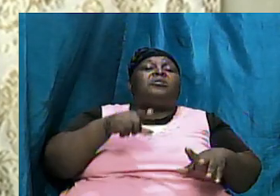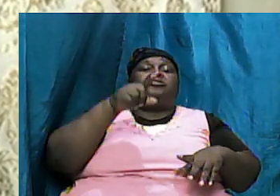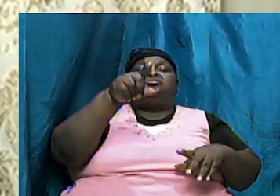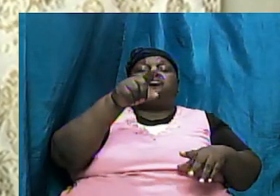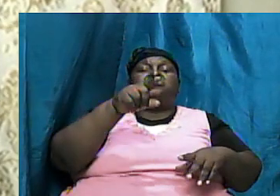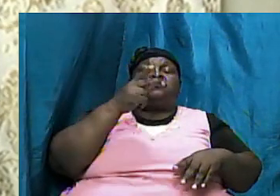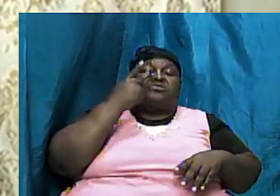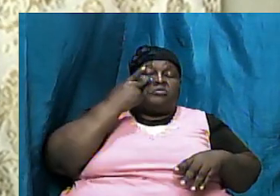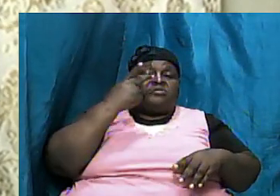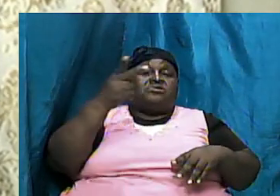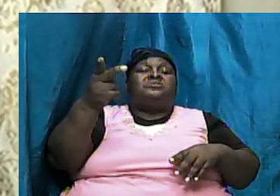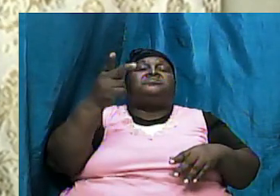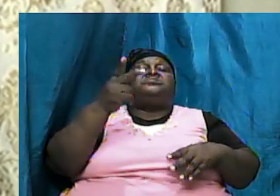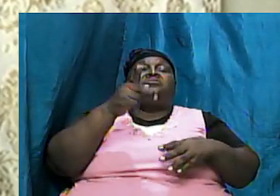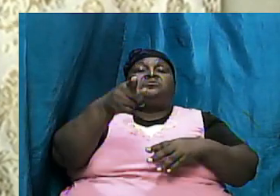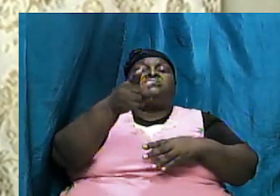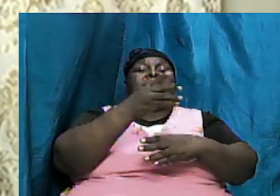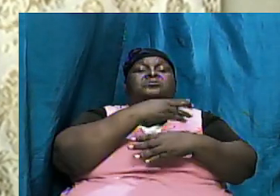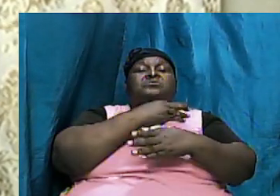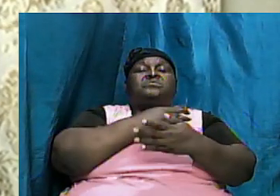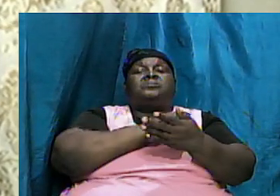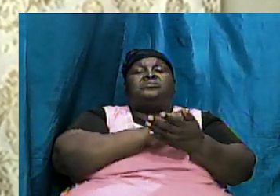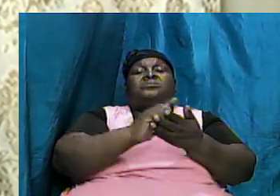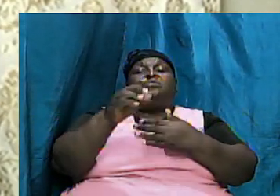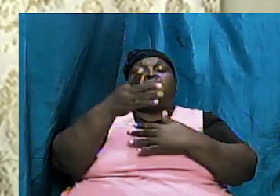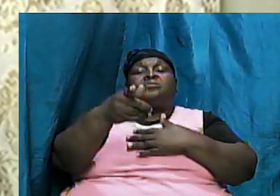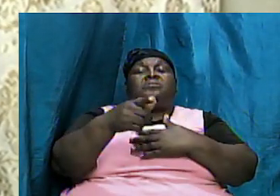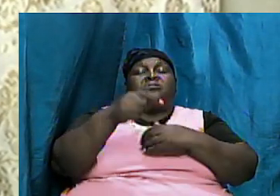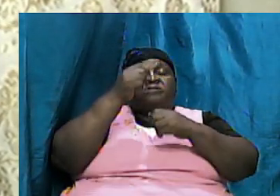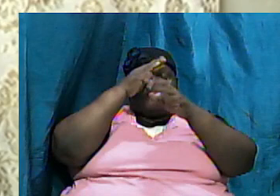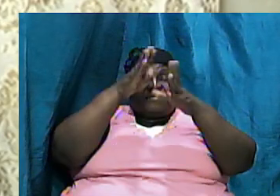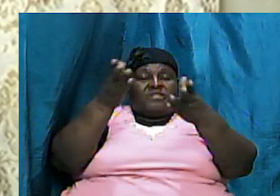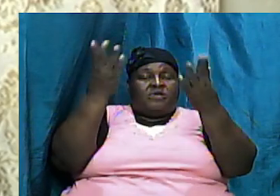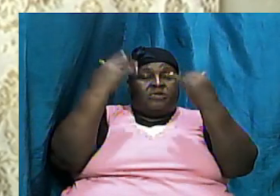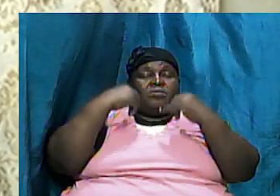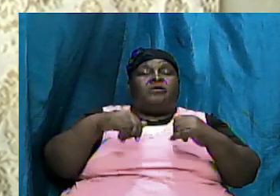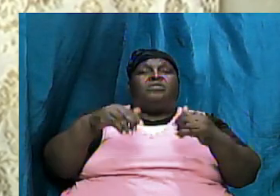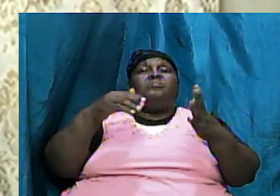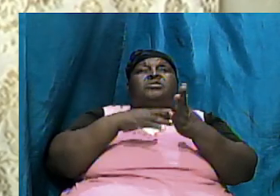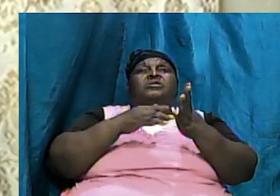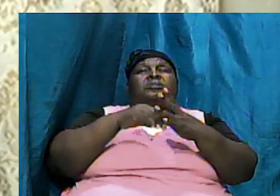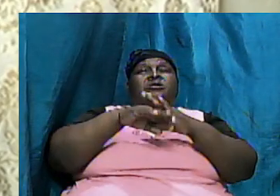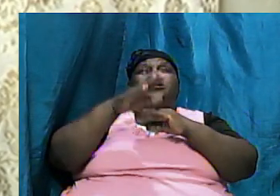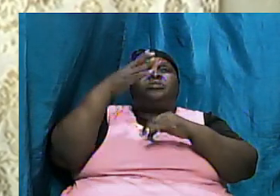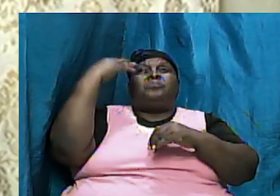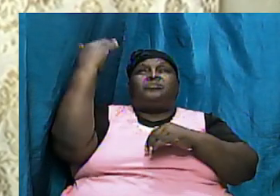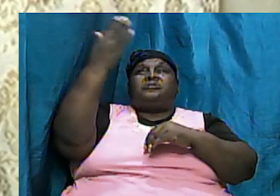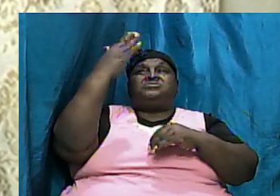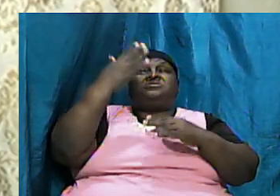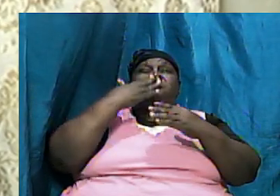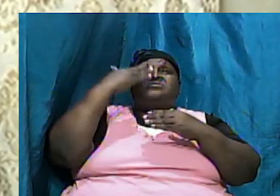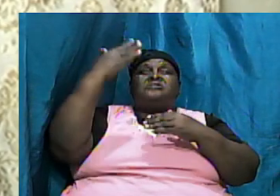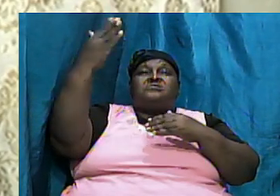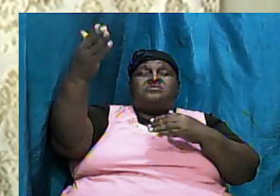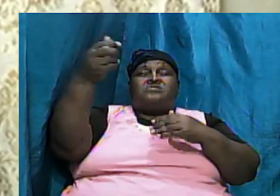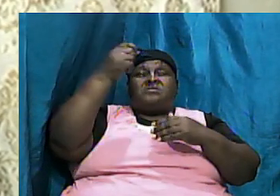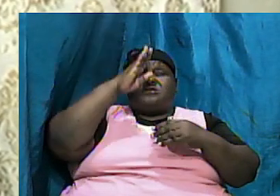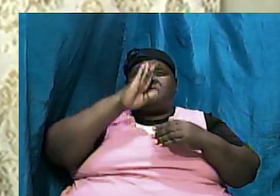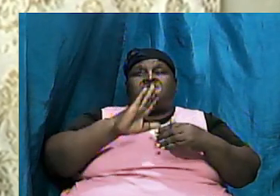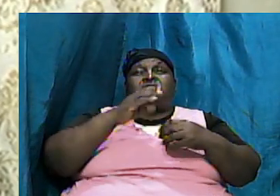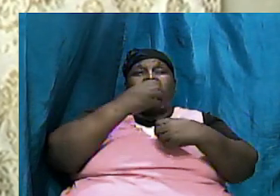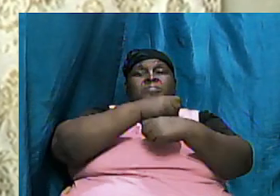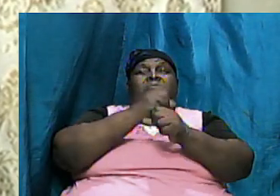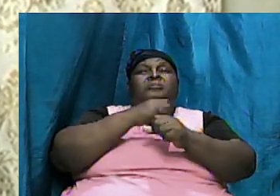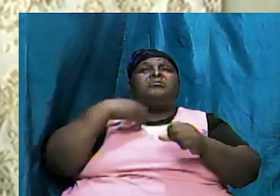in the name of the Lord Jesus Father we come again before your presence we bless your great name we thank you God for